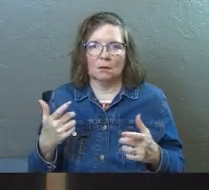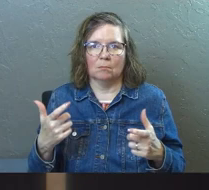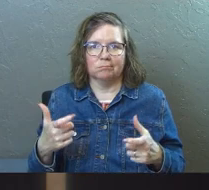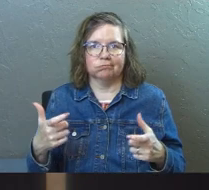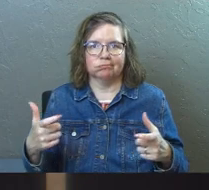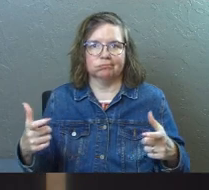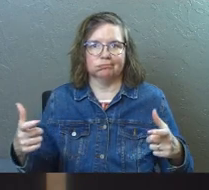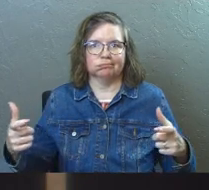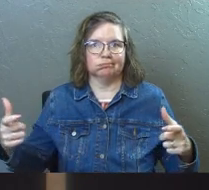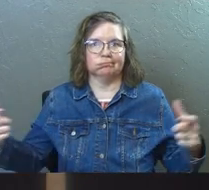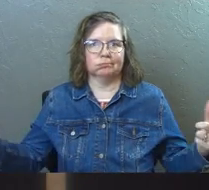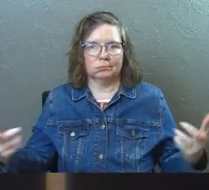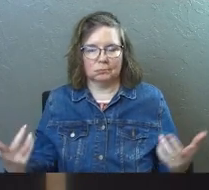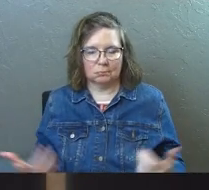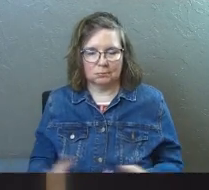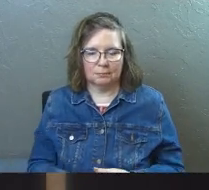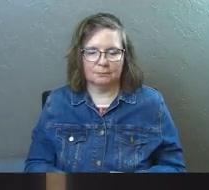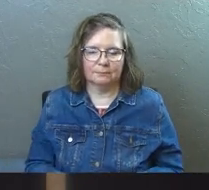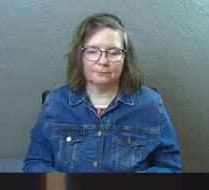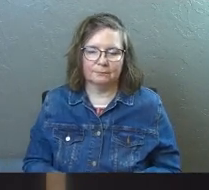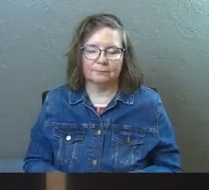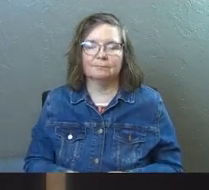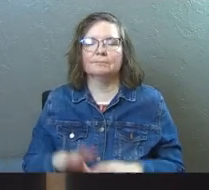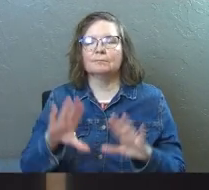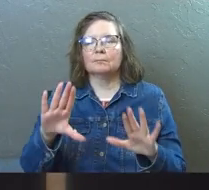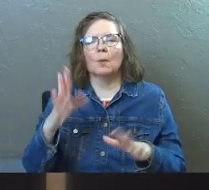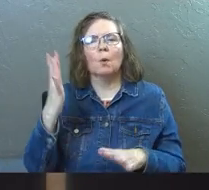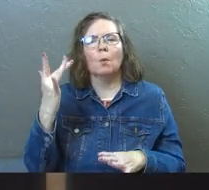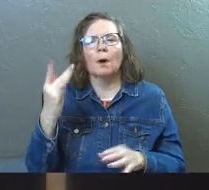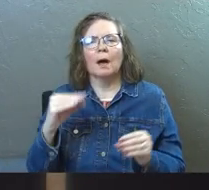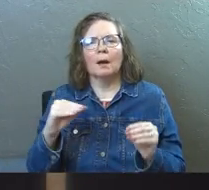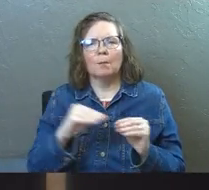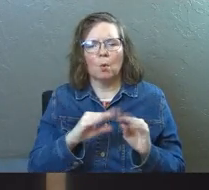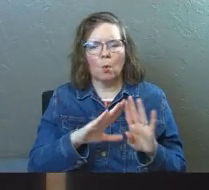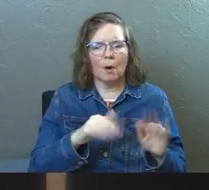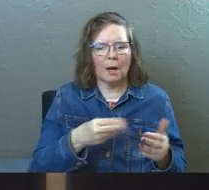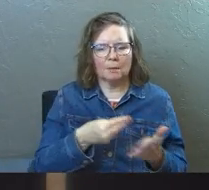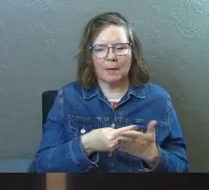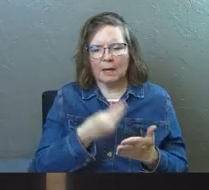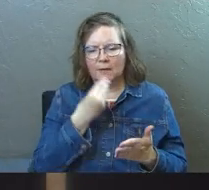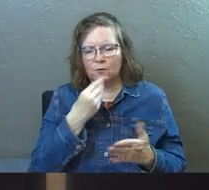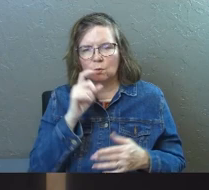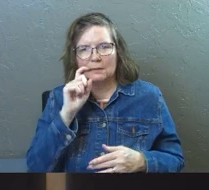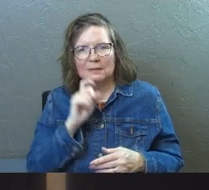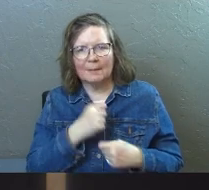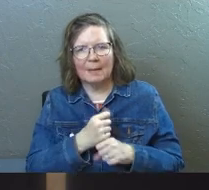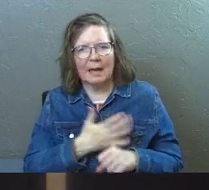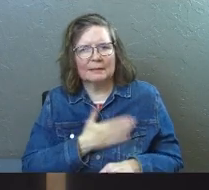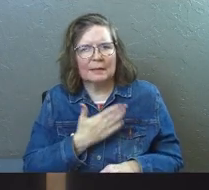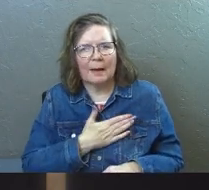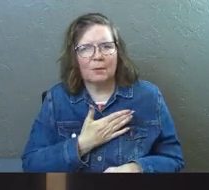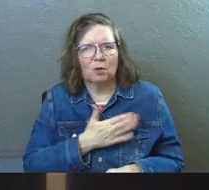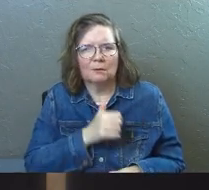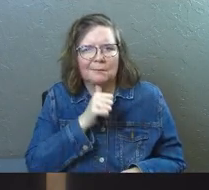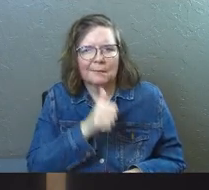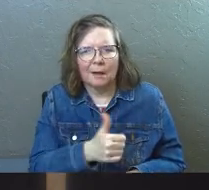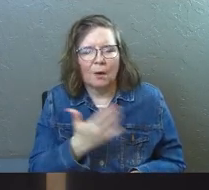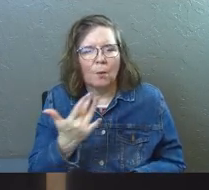on and on. Here's the thing. Why isn't more house, money, food, and sex making us happier?